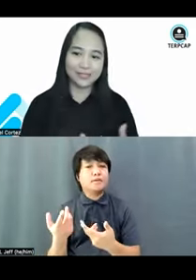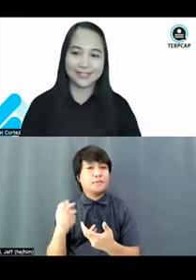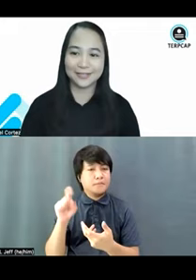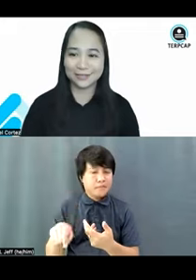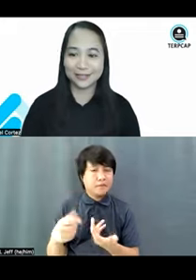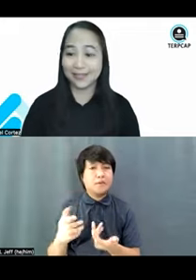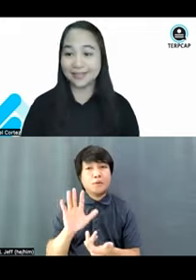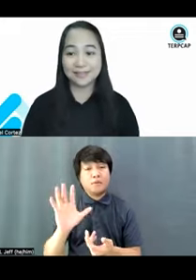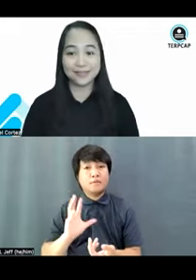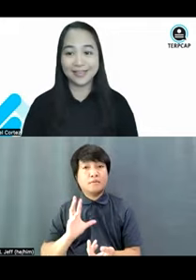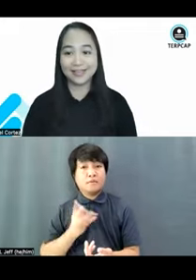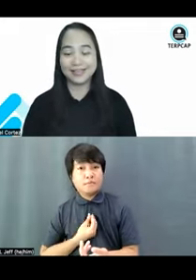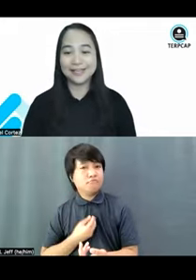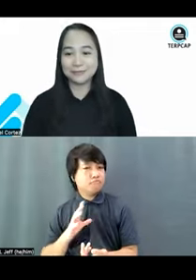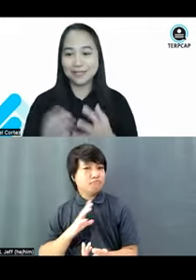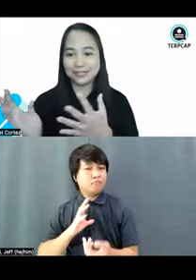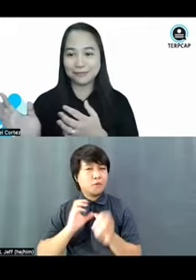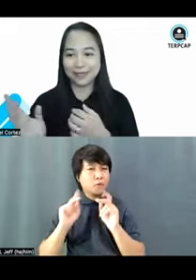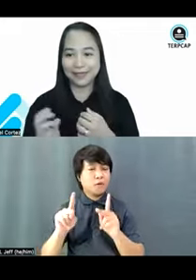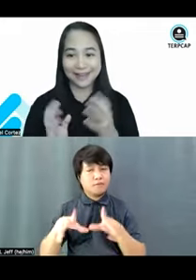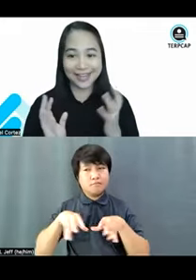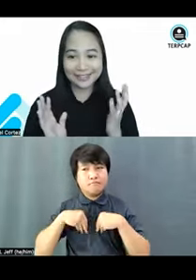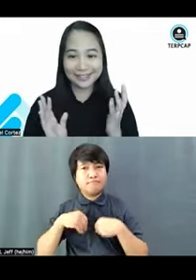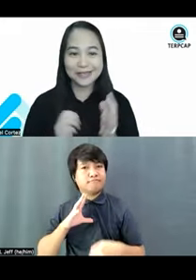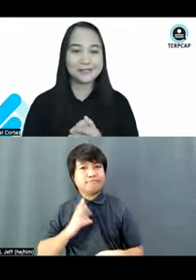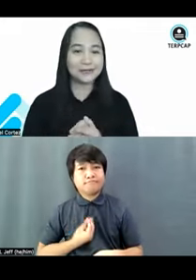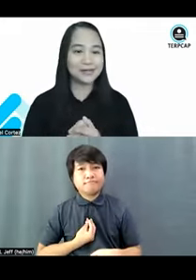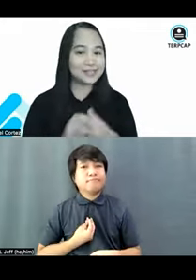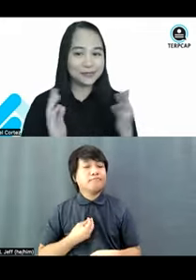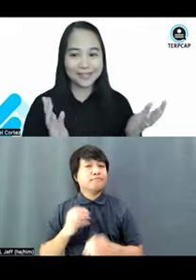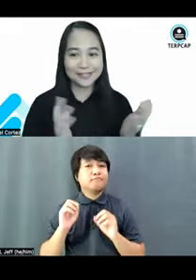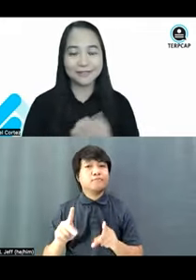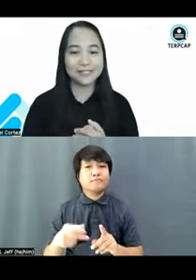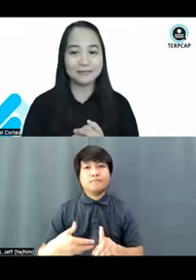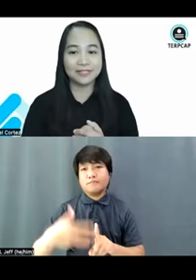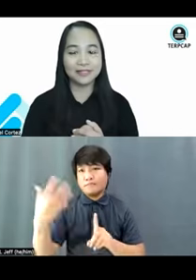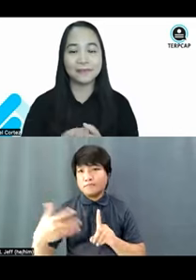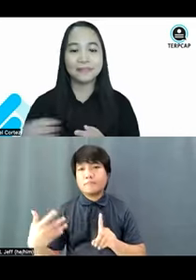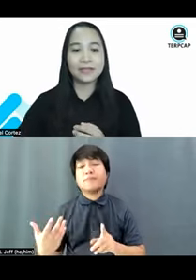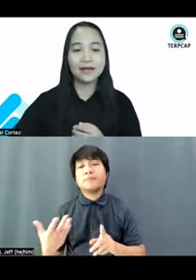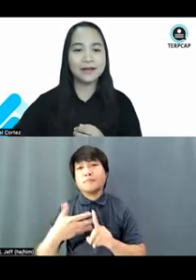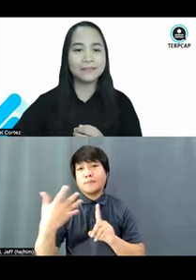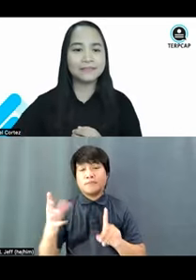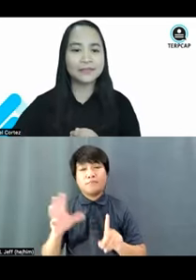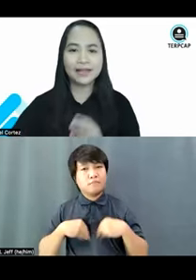sexual orientation. Hey, it's okay to be this way, right? So, it's okay to have a disability.